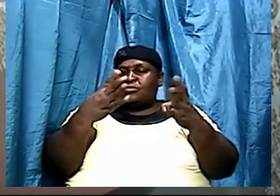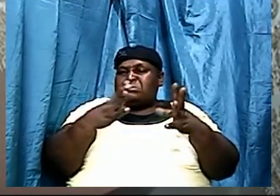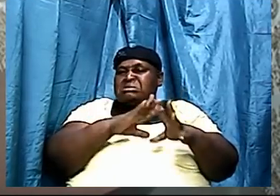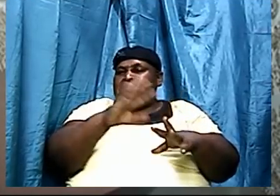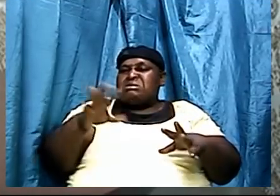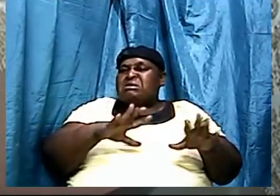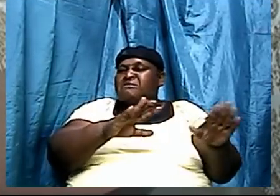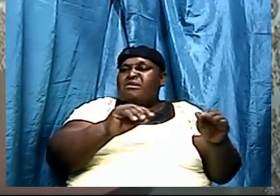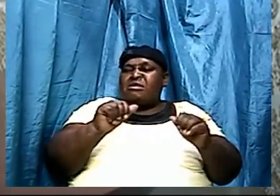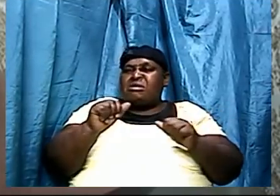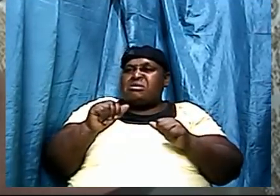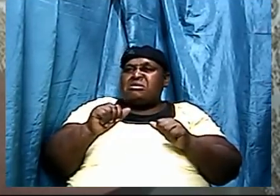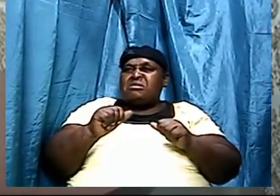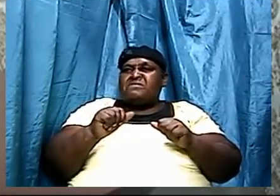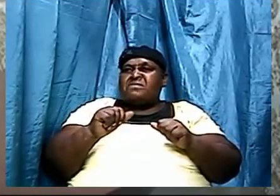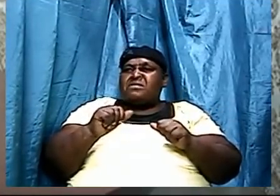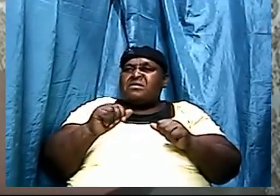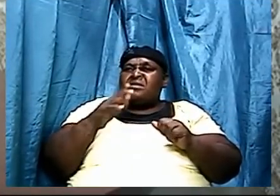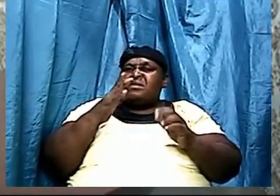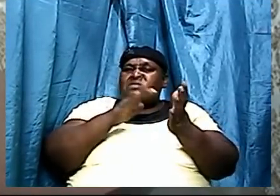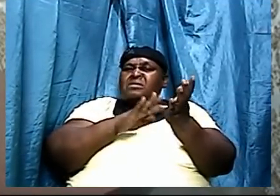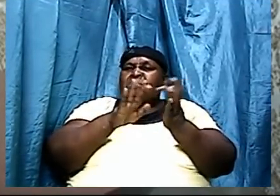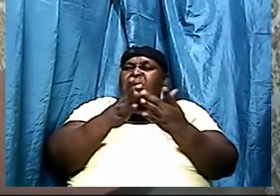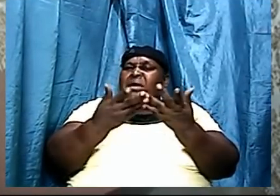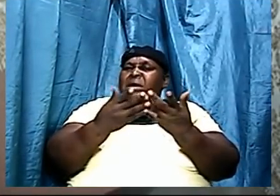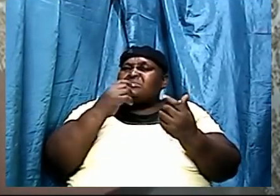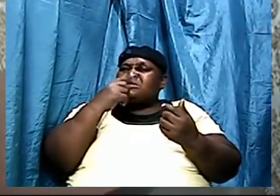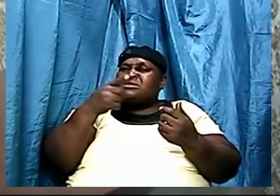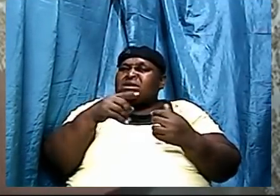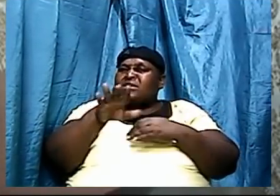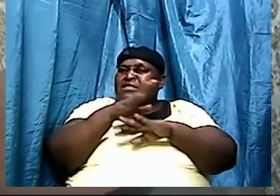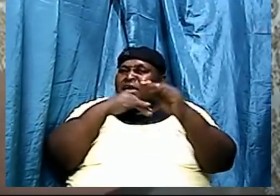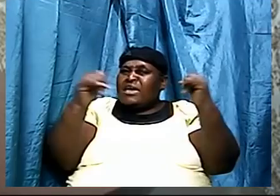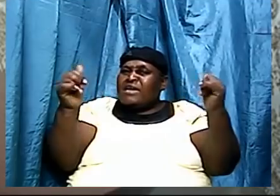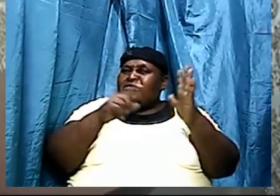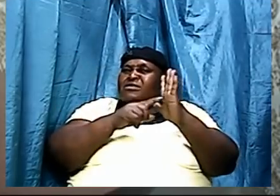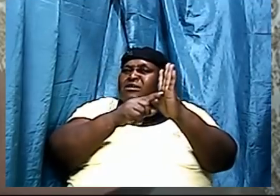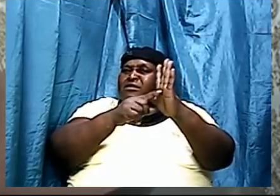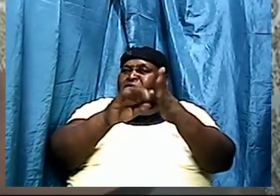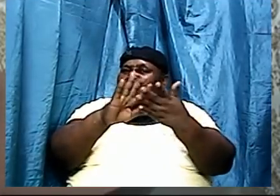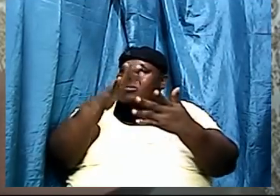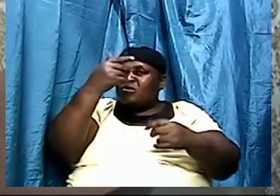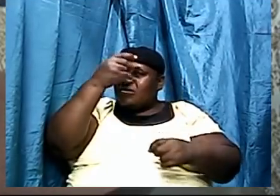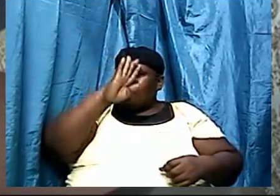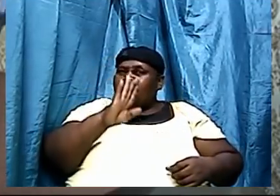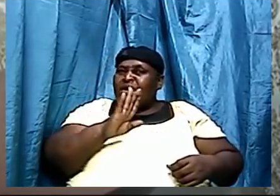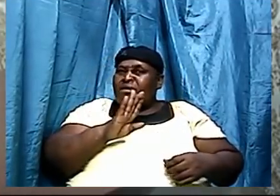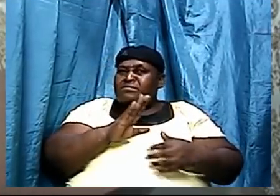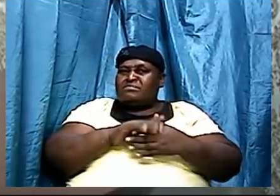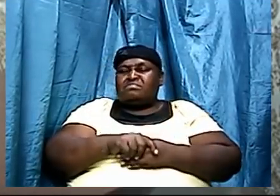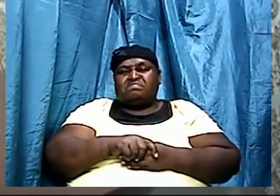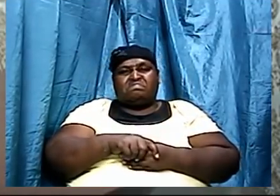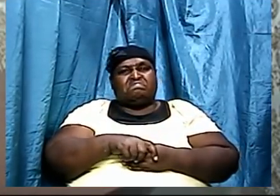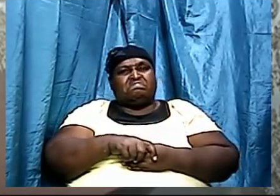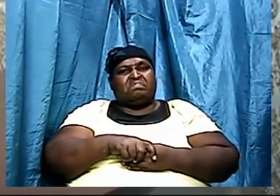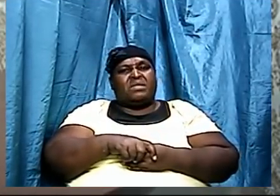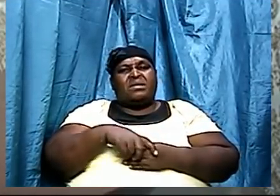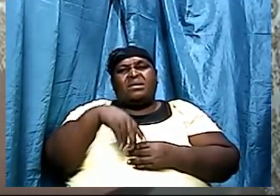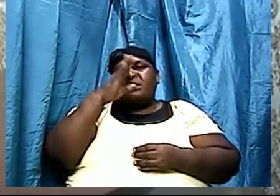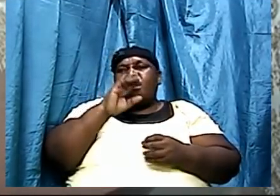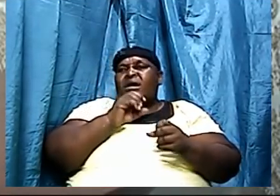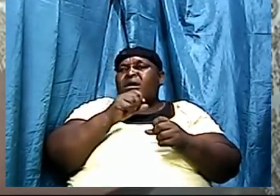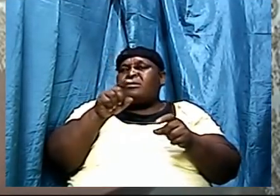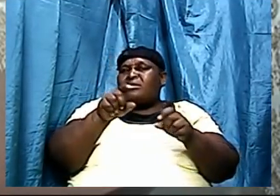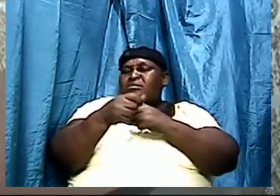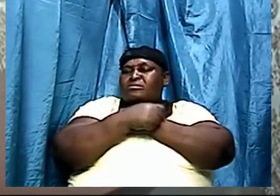the Bible already said that the heavens declared the glory of God God could have leave that fact to say okay we can find God by us looking into the heavens but God loved you